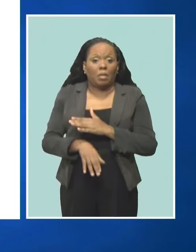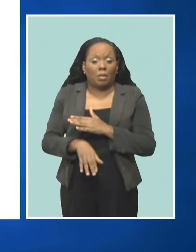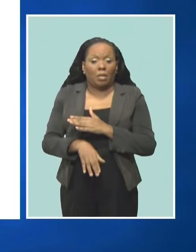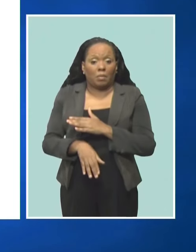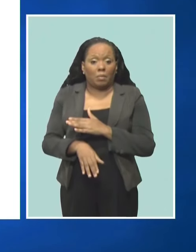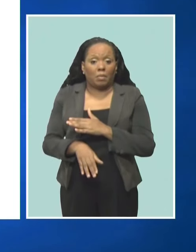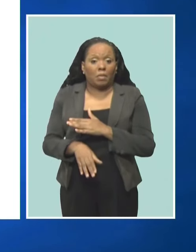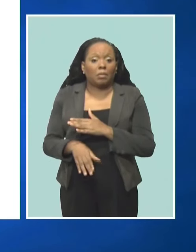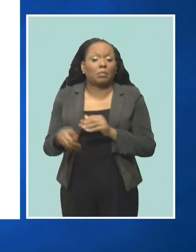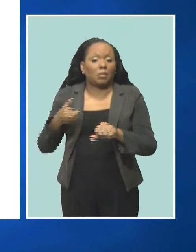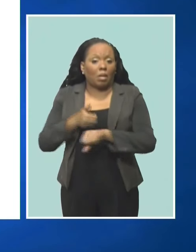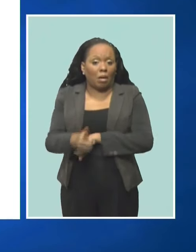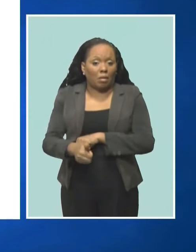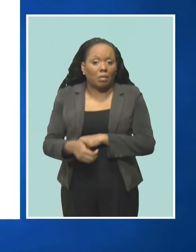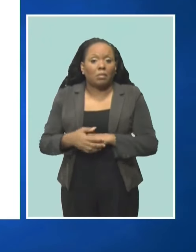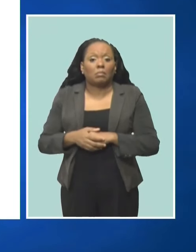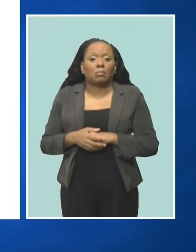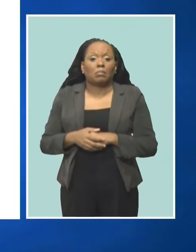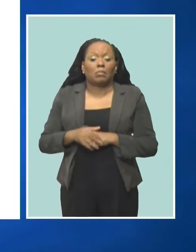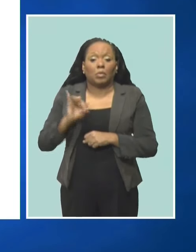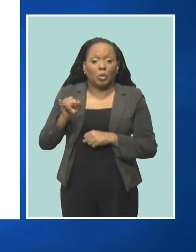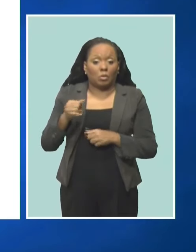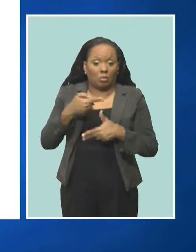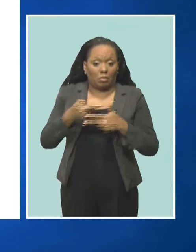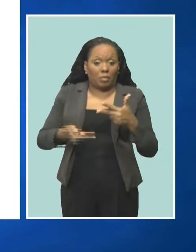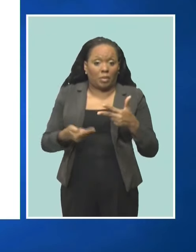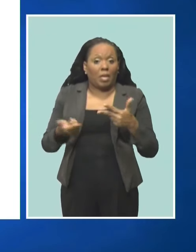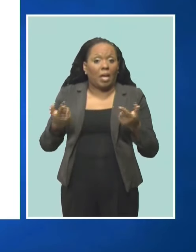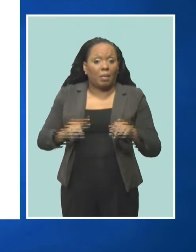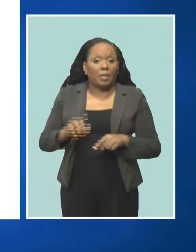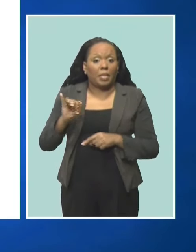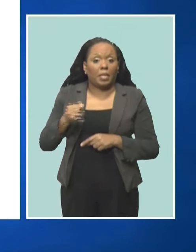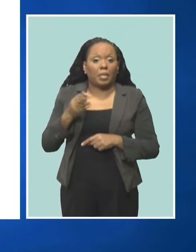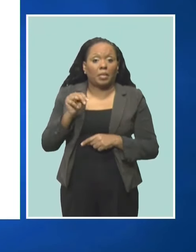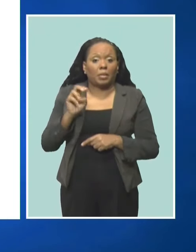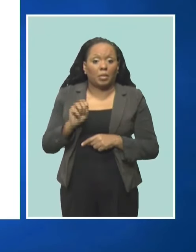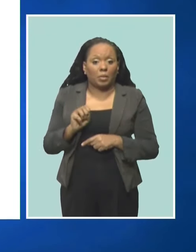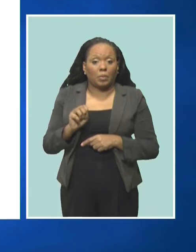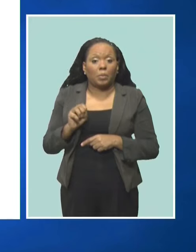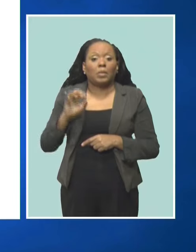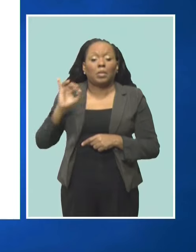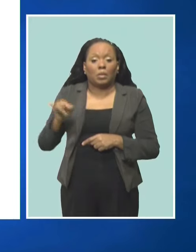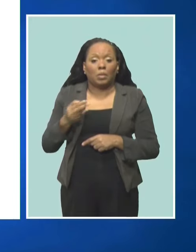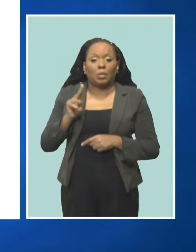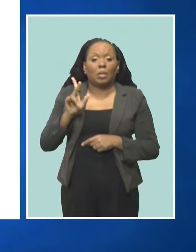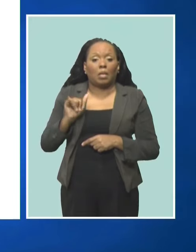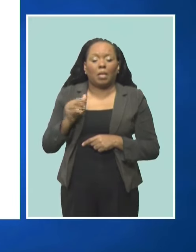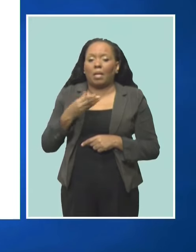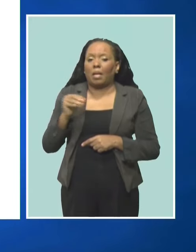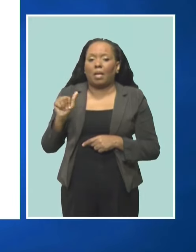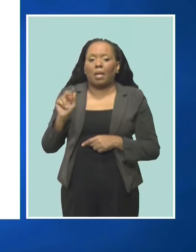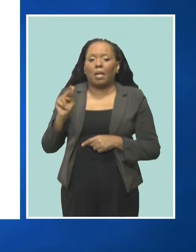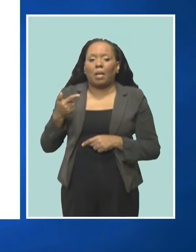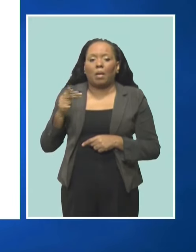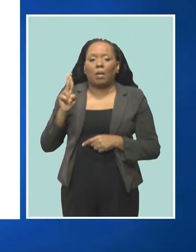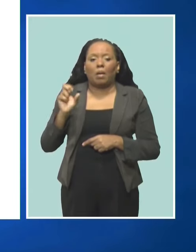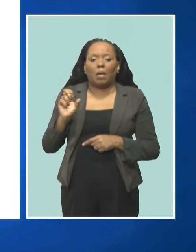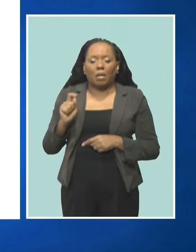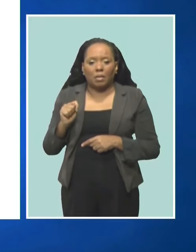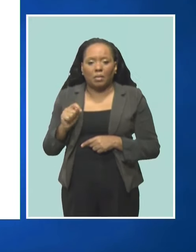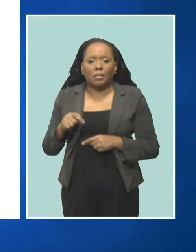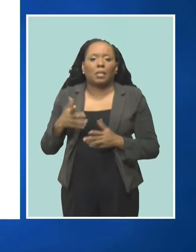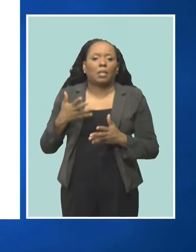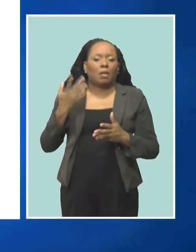July. Three endangering of life charges committed in June and August. And three counts of unlawful use of a